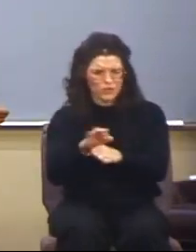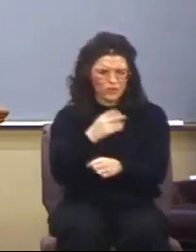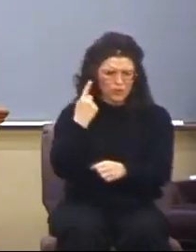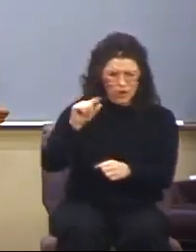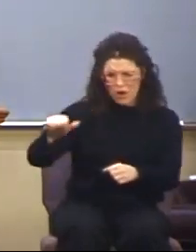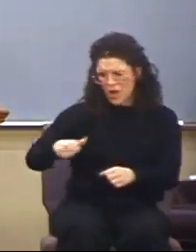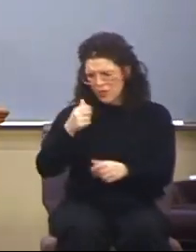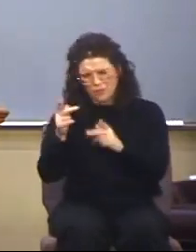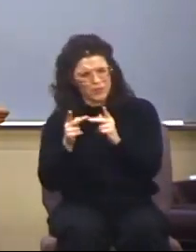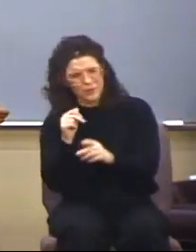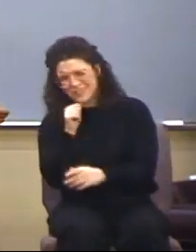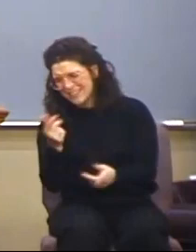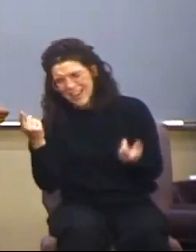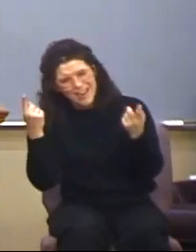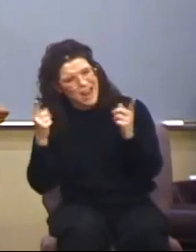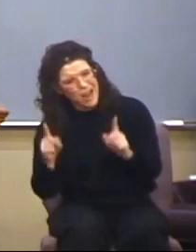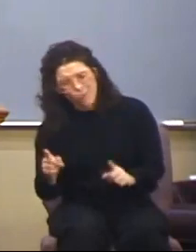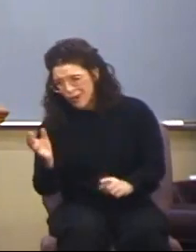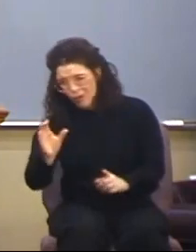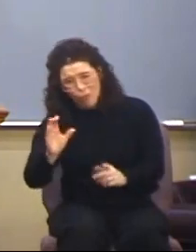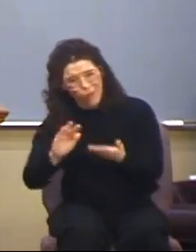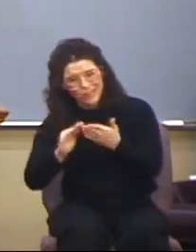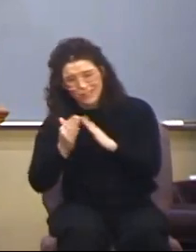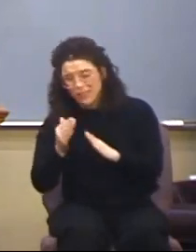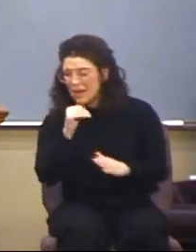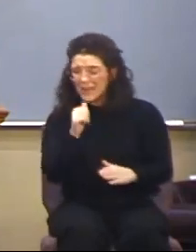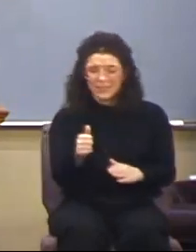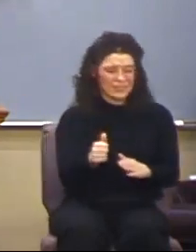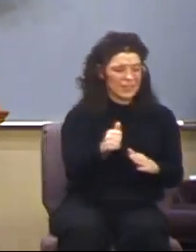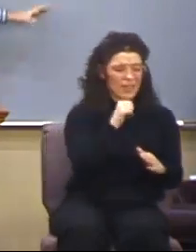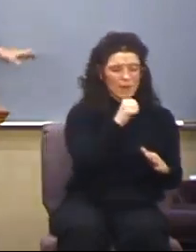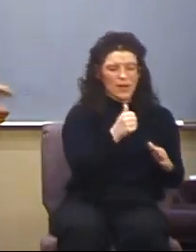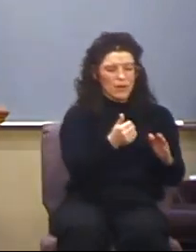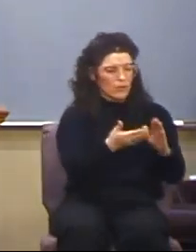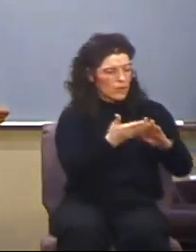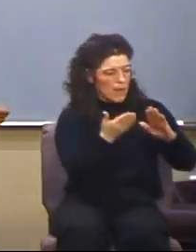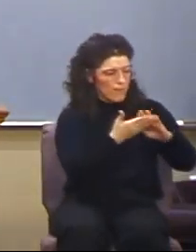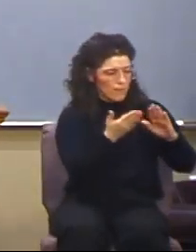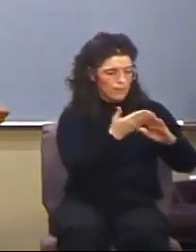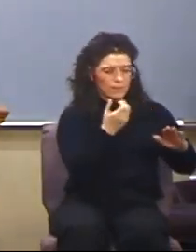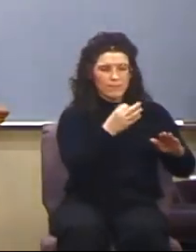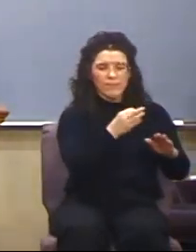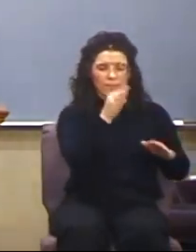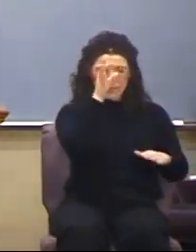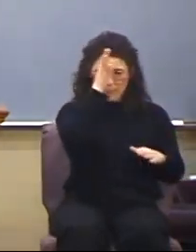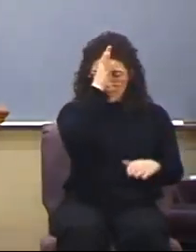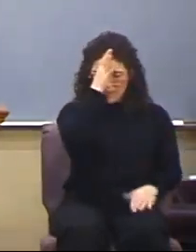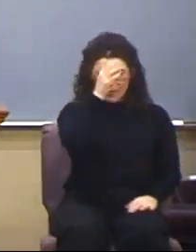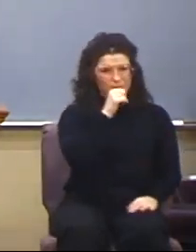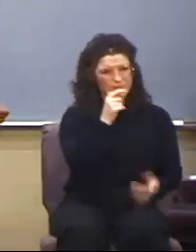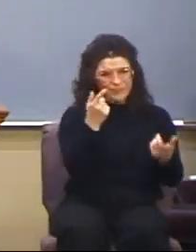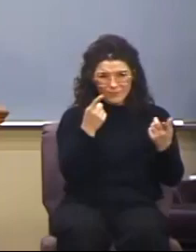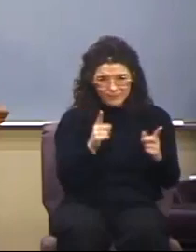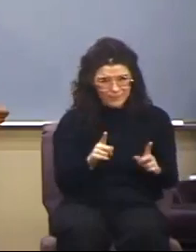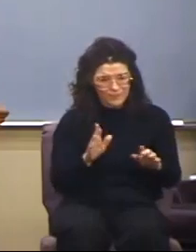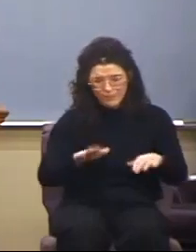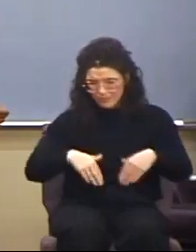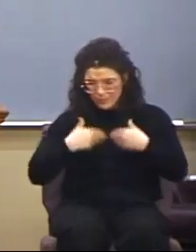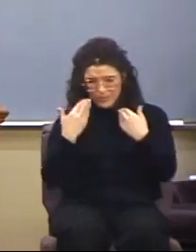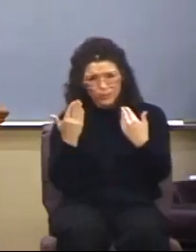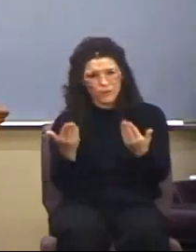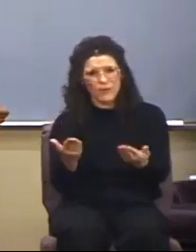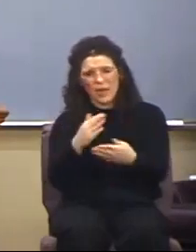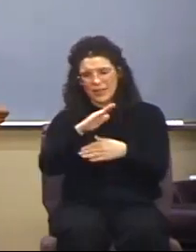others. Nor is it being under the influence and operation of the Father who provides the